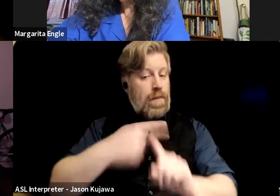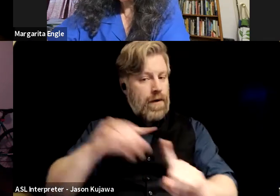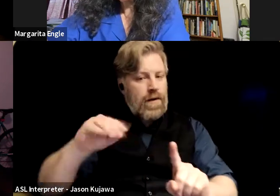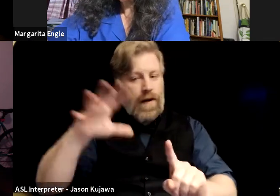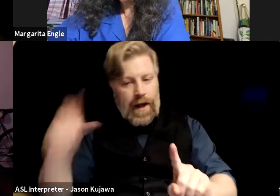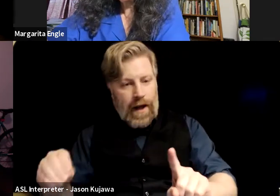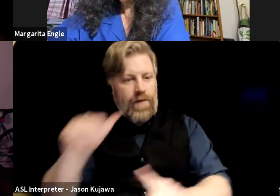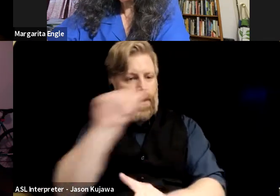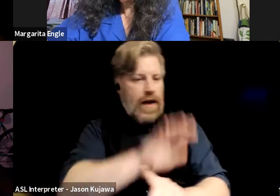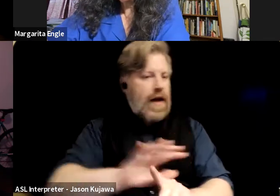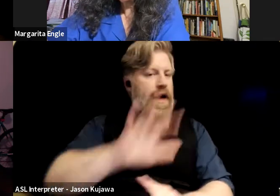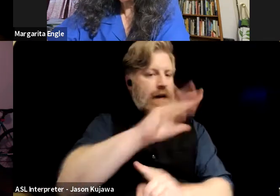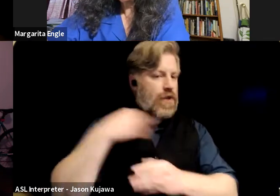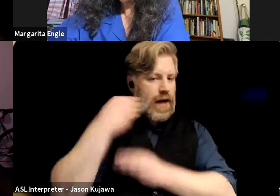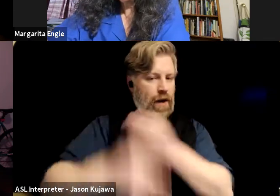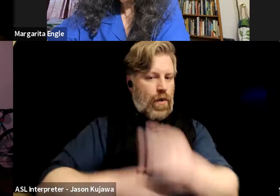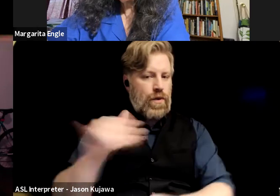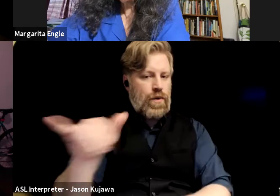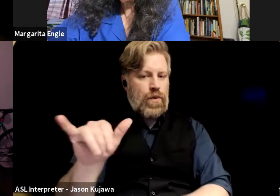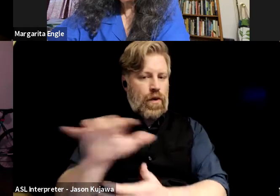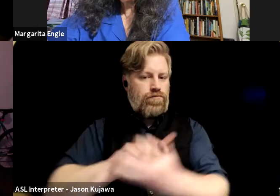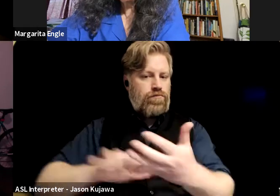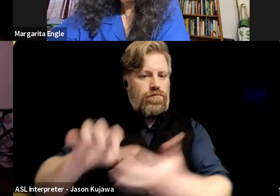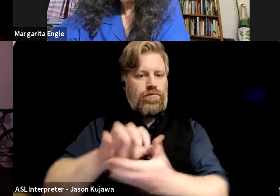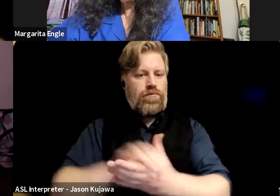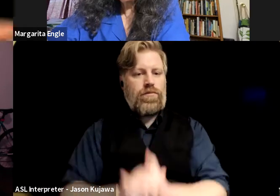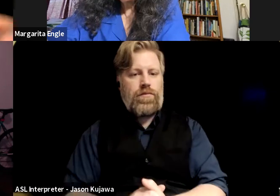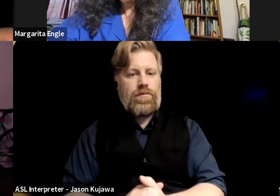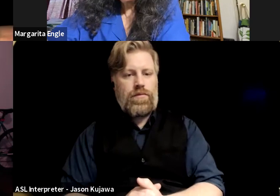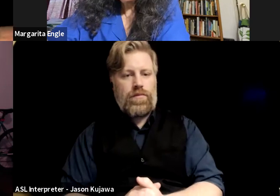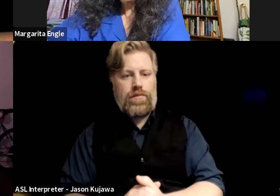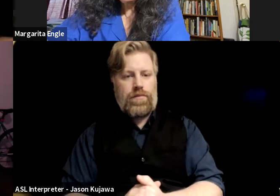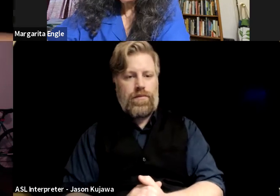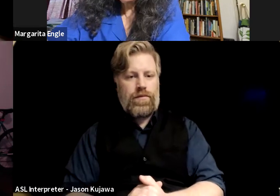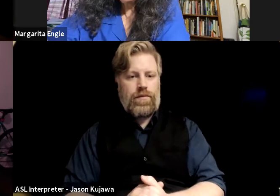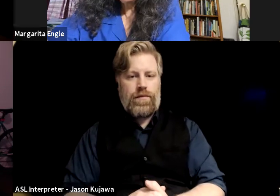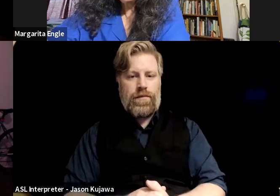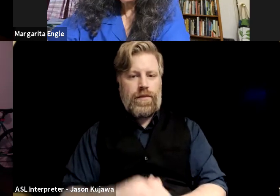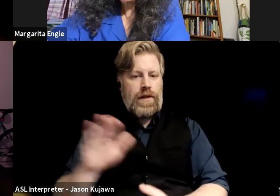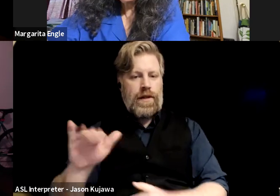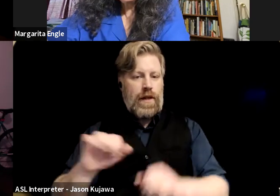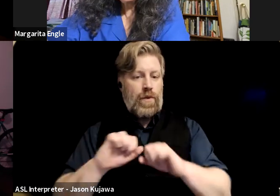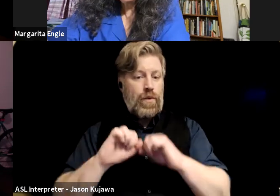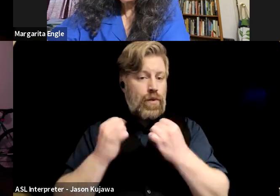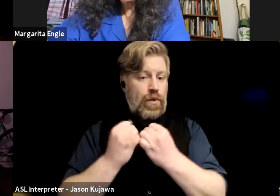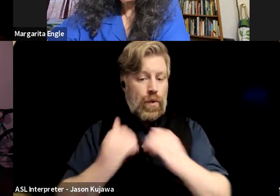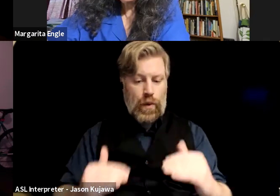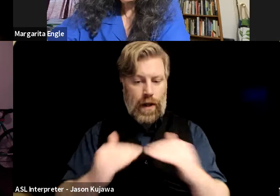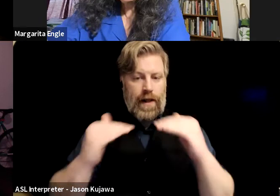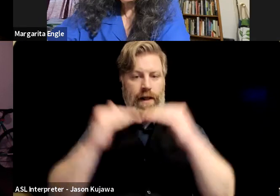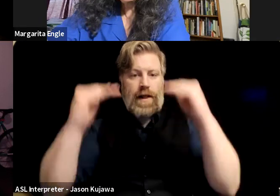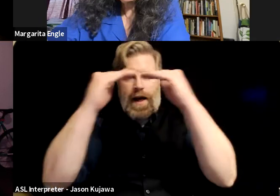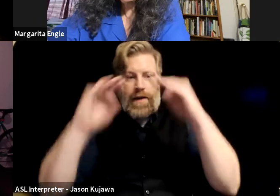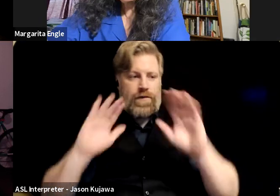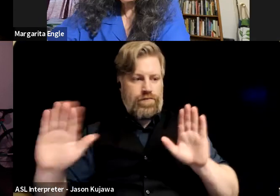Asian heritage and, and so forth, and like, you know, living at all different social levels and with all kinds of intersectionality of identities,